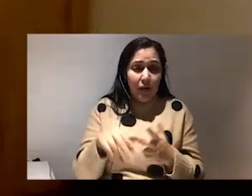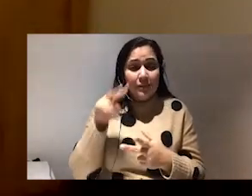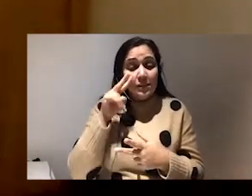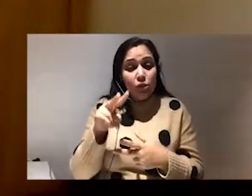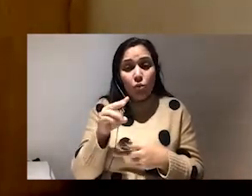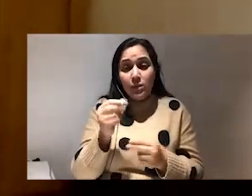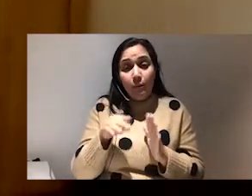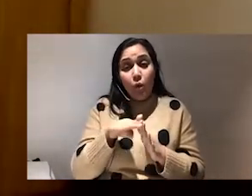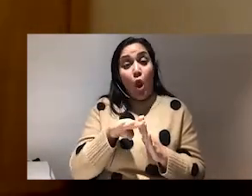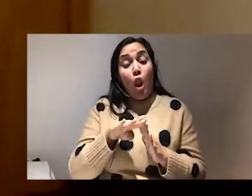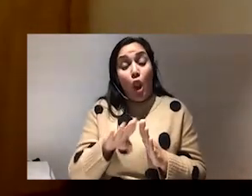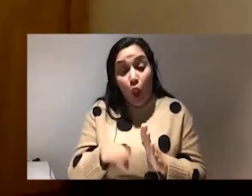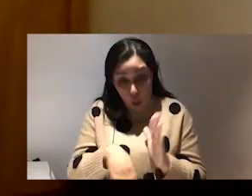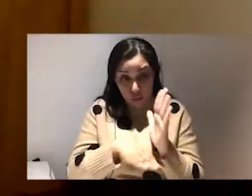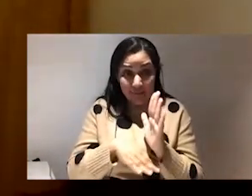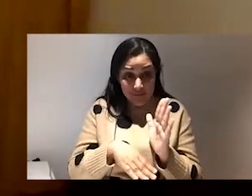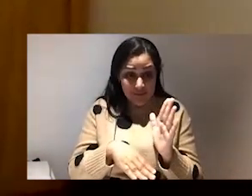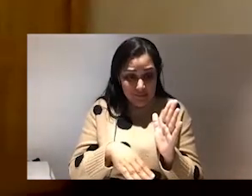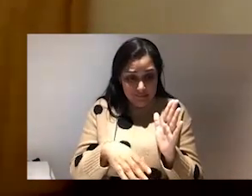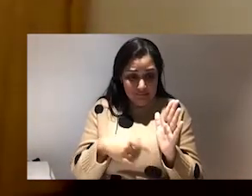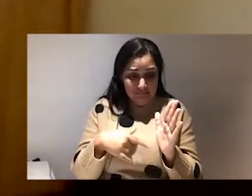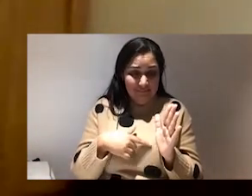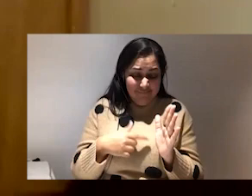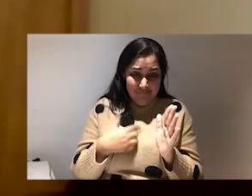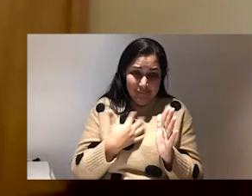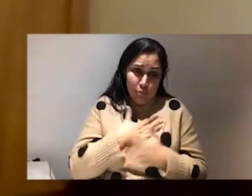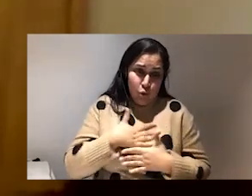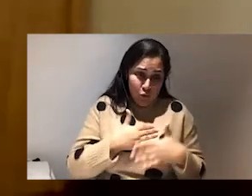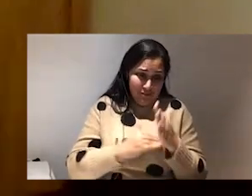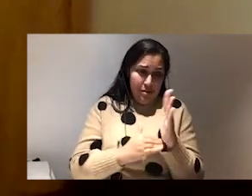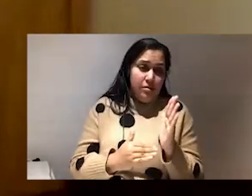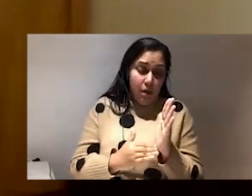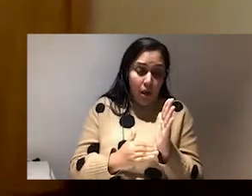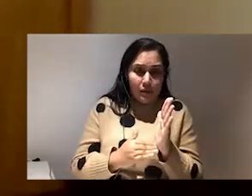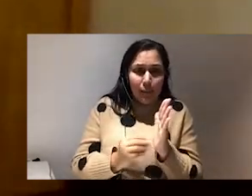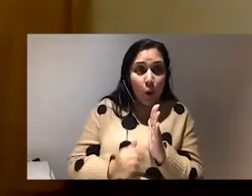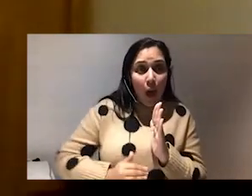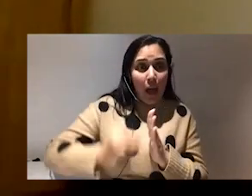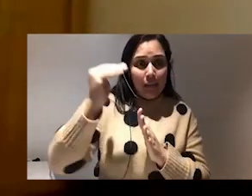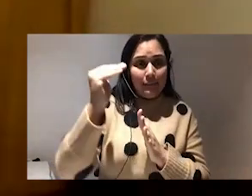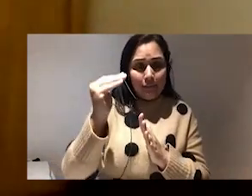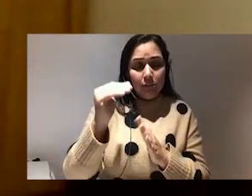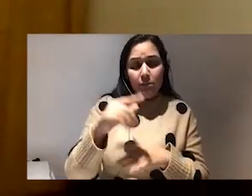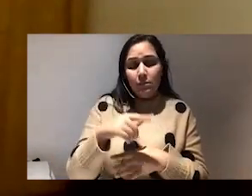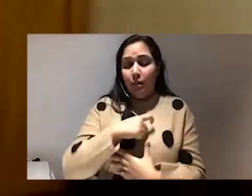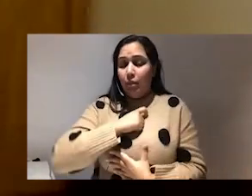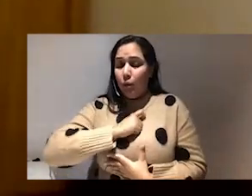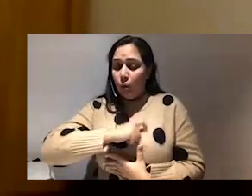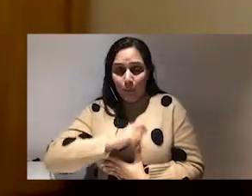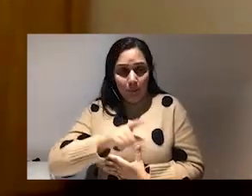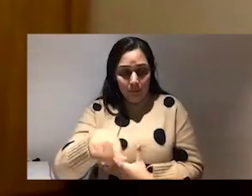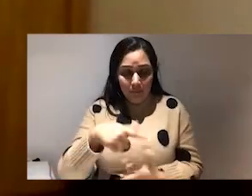lowest points, and some of your highest points. And no matter what state you're in, the humor, the care, the self reflection is unmatched.